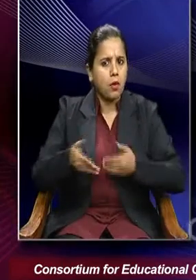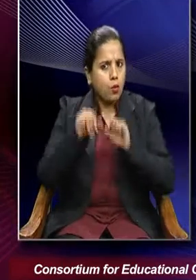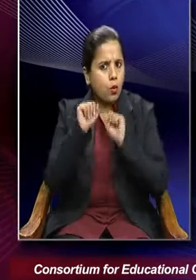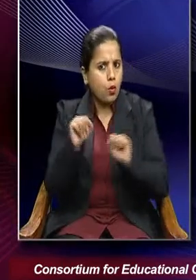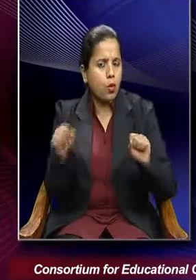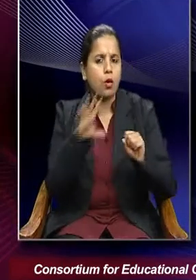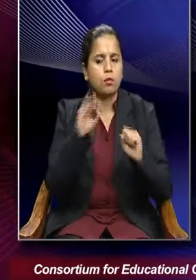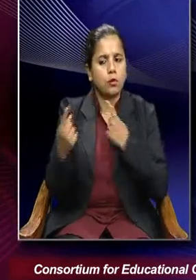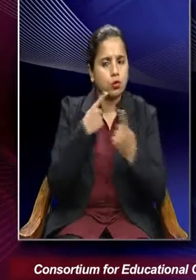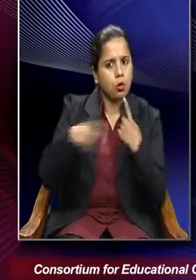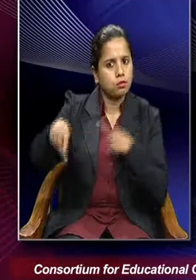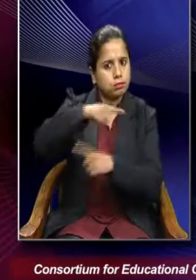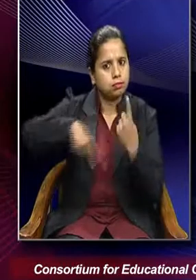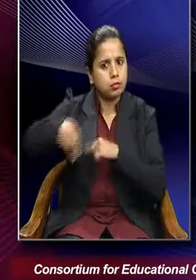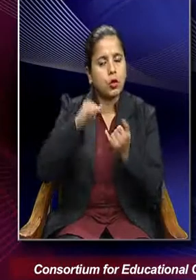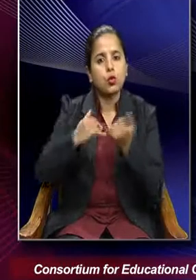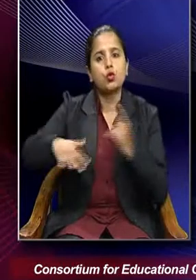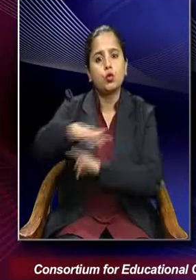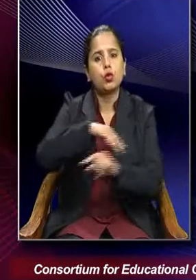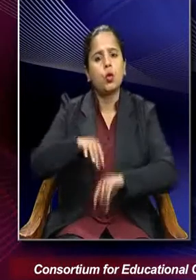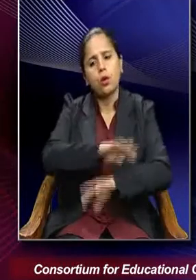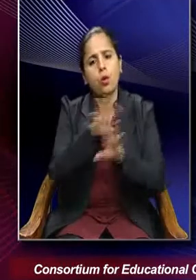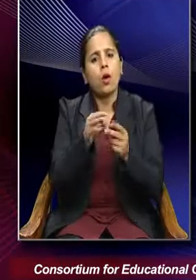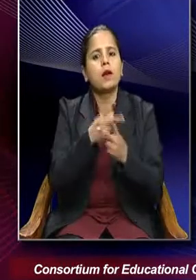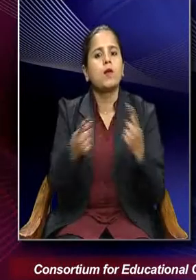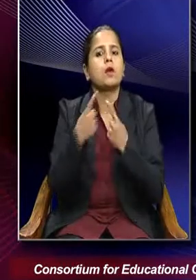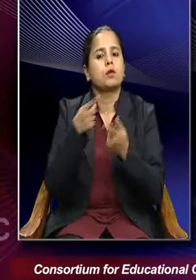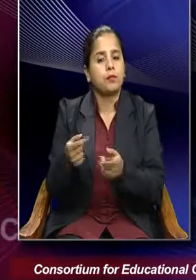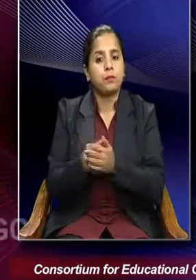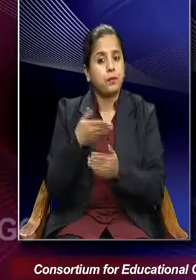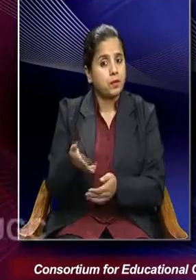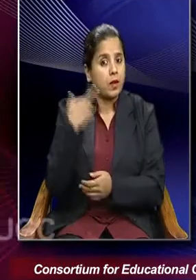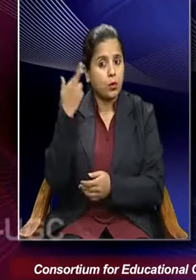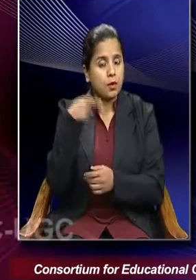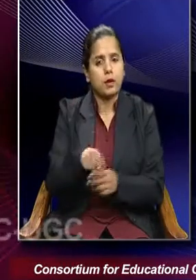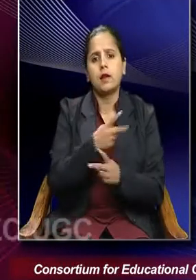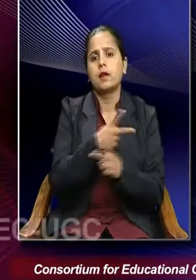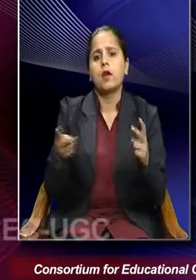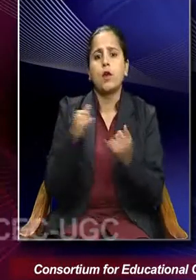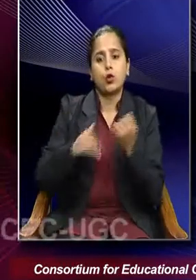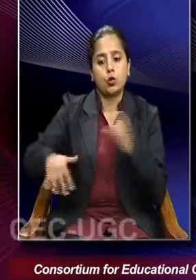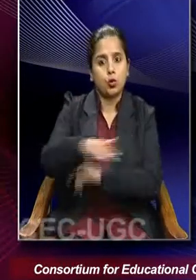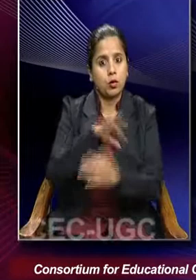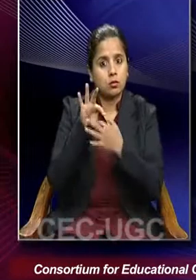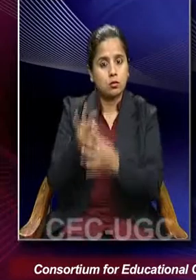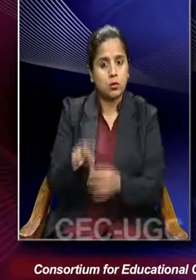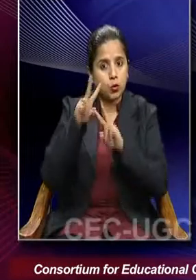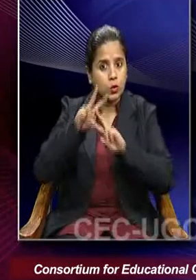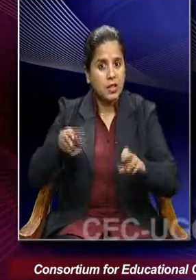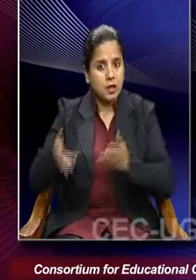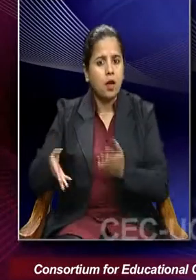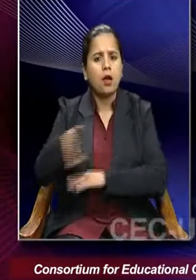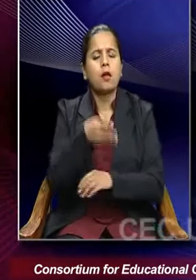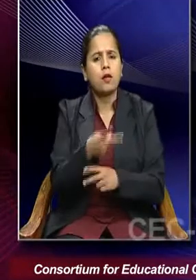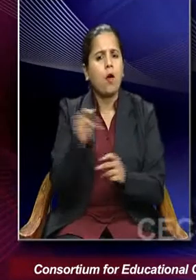interaction and society all around. So therefore, different sociologists take on a different stand to look at that